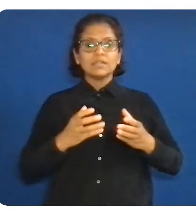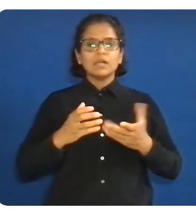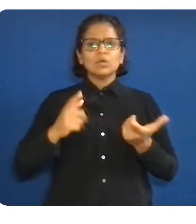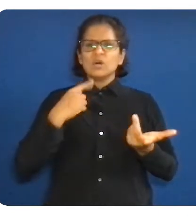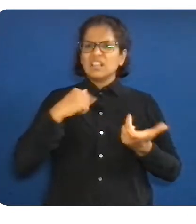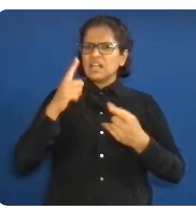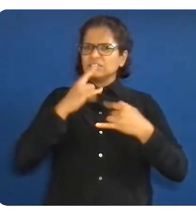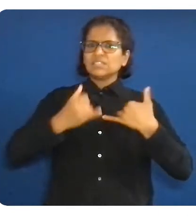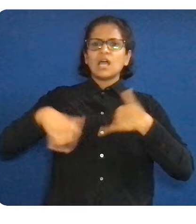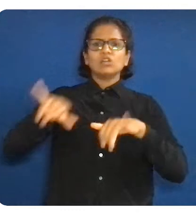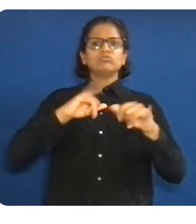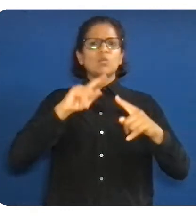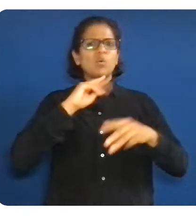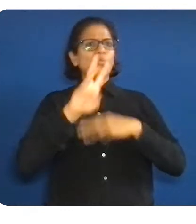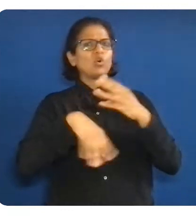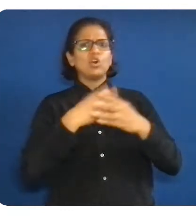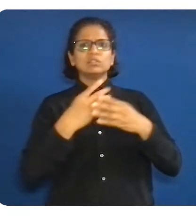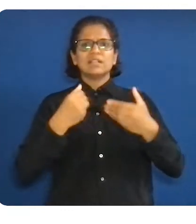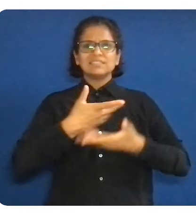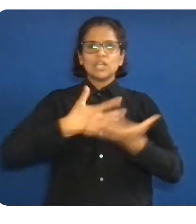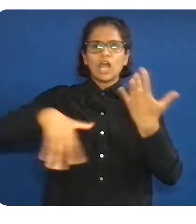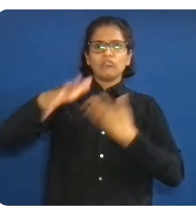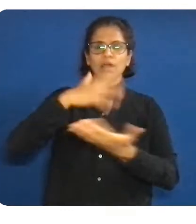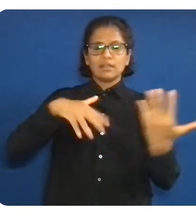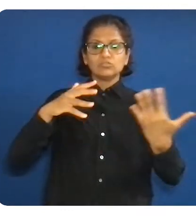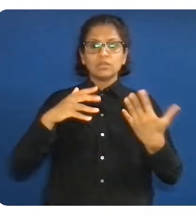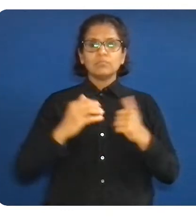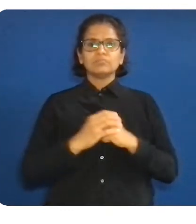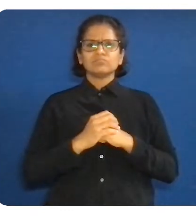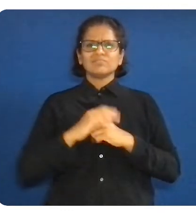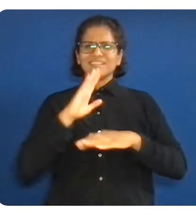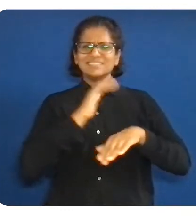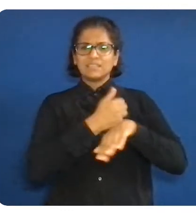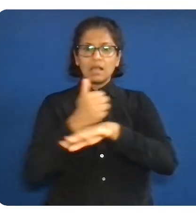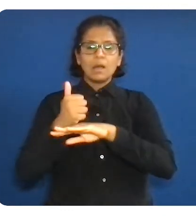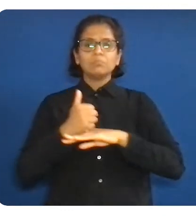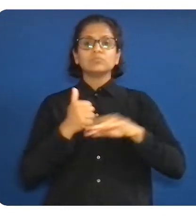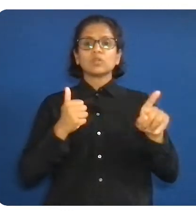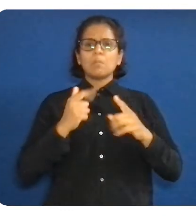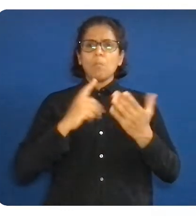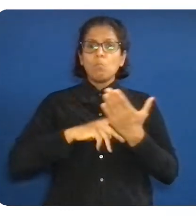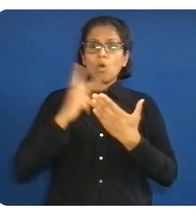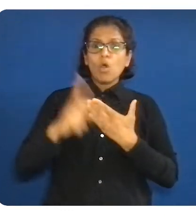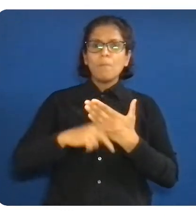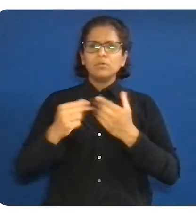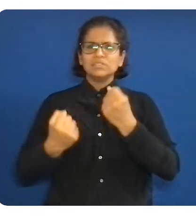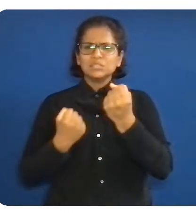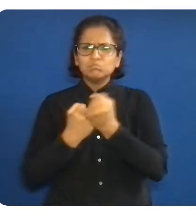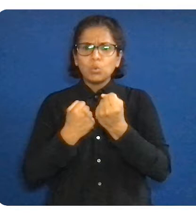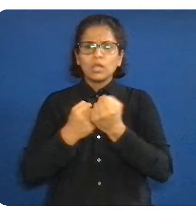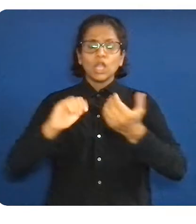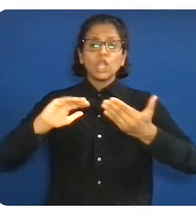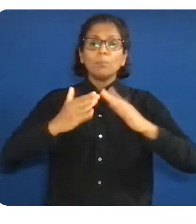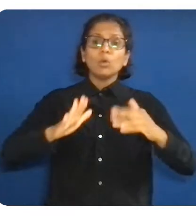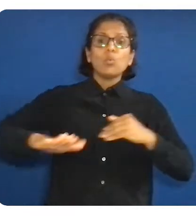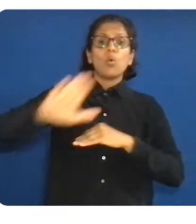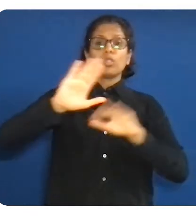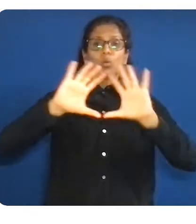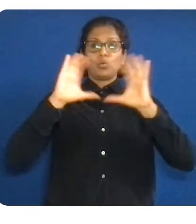In other words, to build for everyone, we need to weave diverse perspectives into every step of our design,